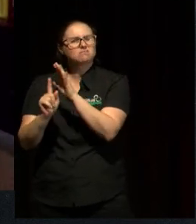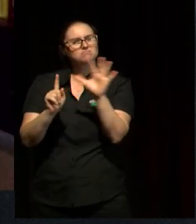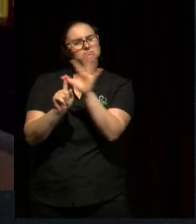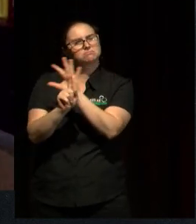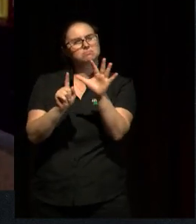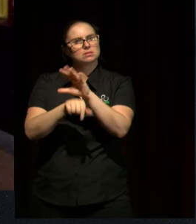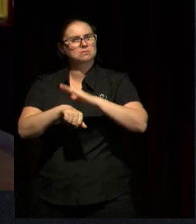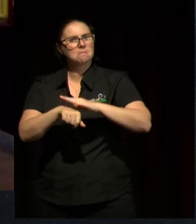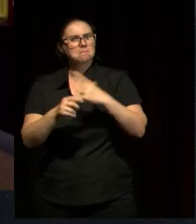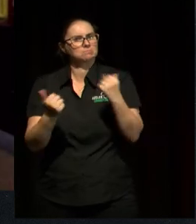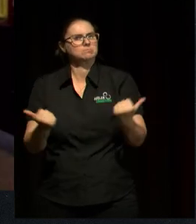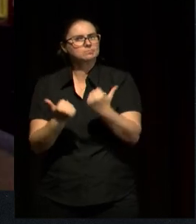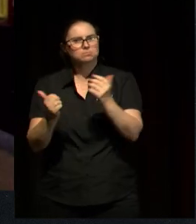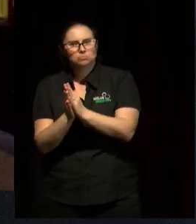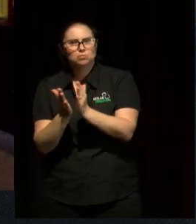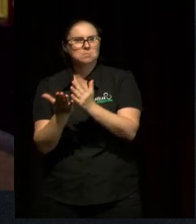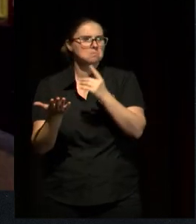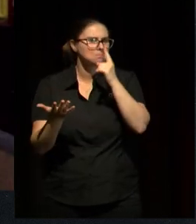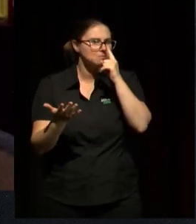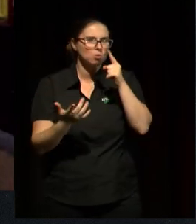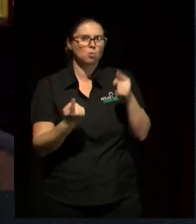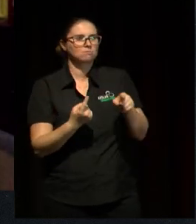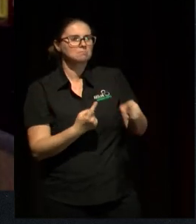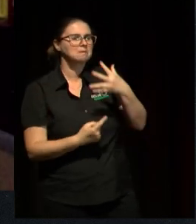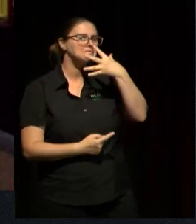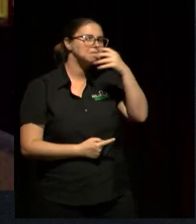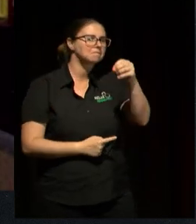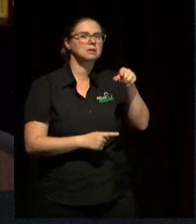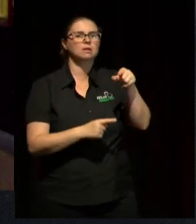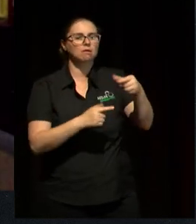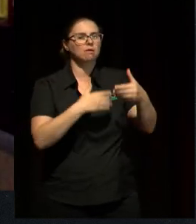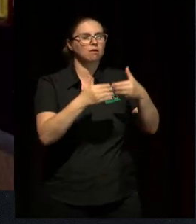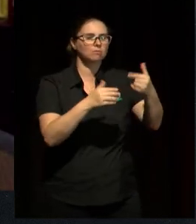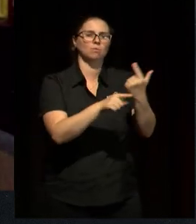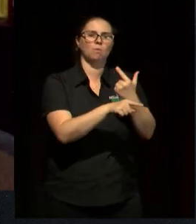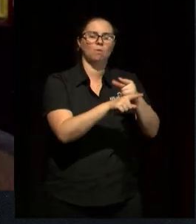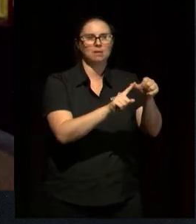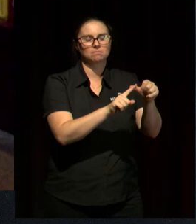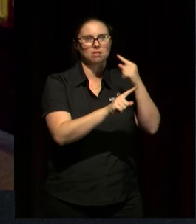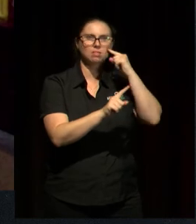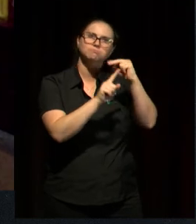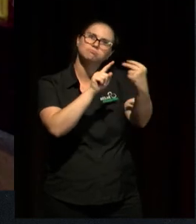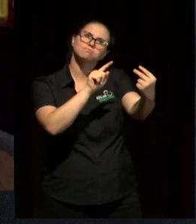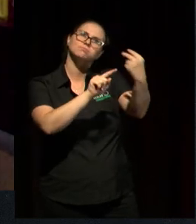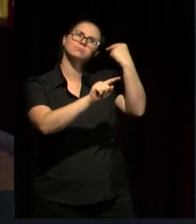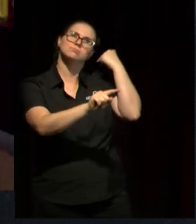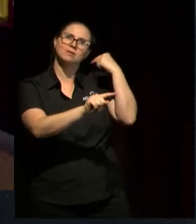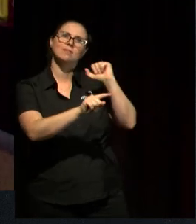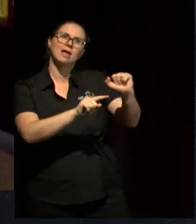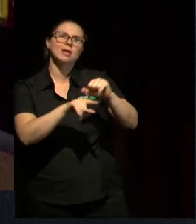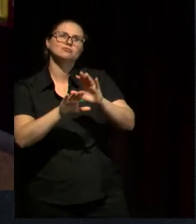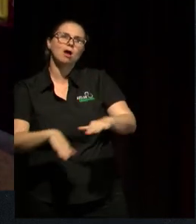in their 50s or beyond talking about how they had a very difficult childhood and in some ways rewriting